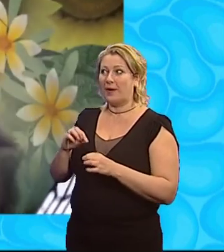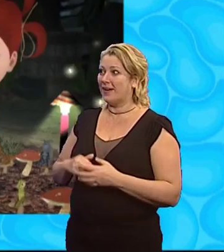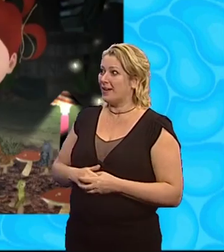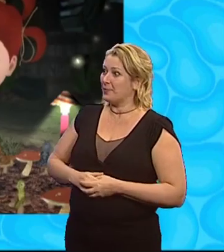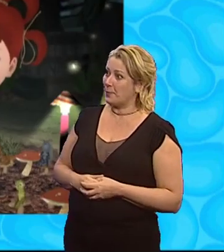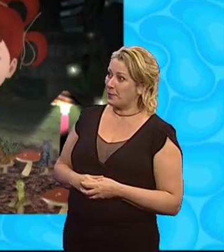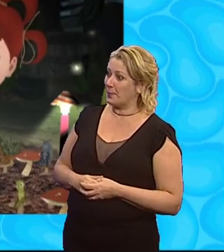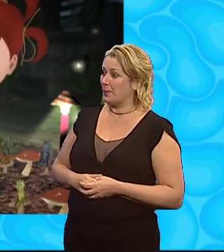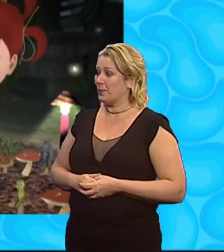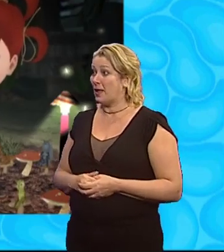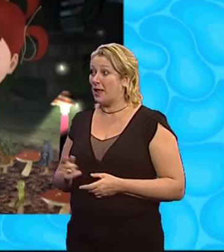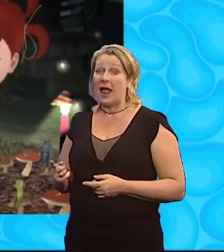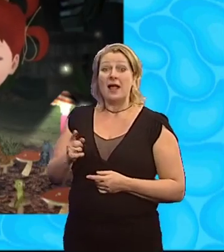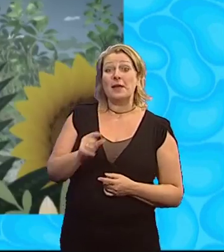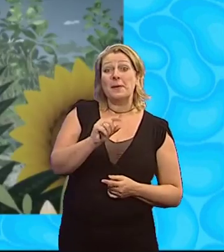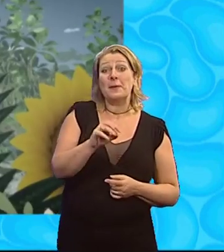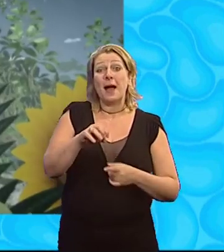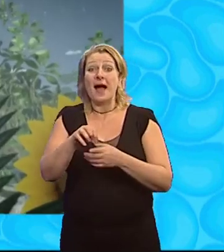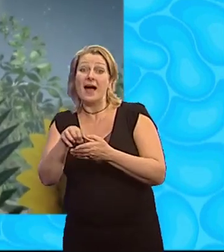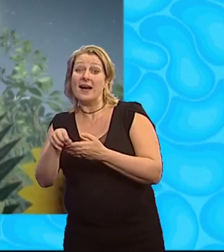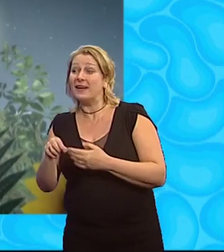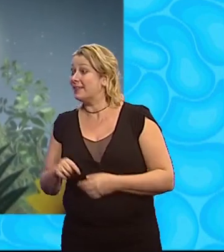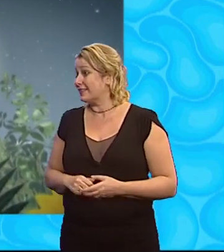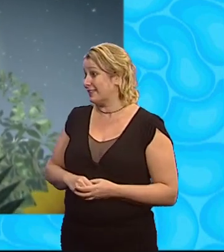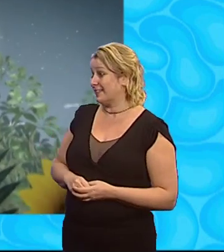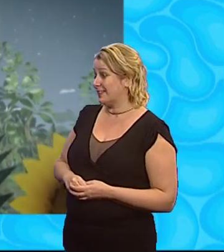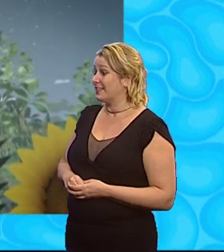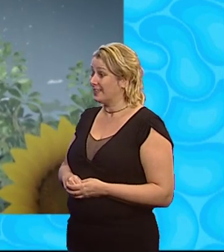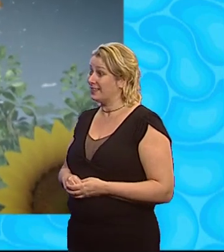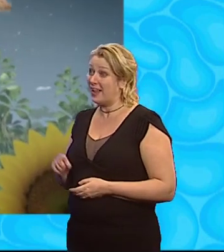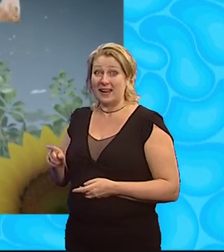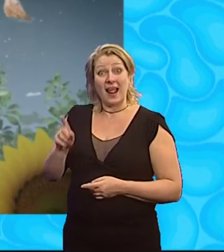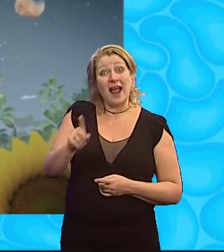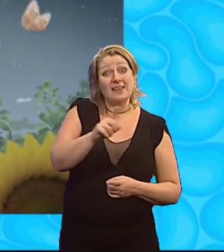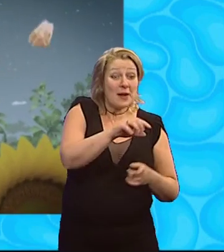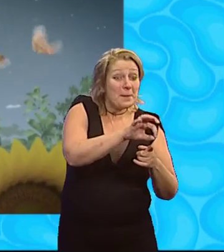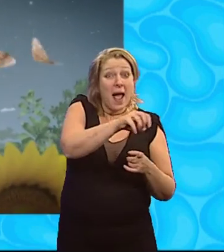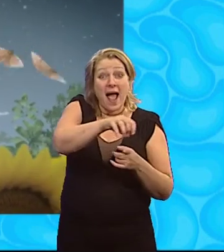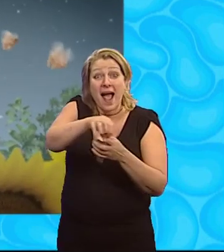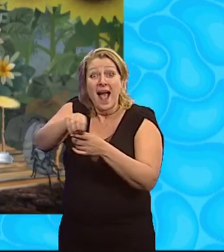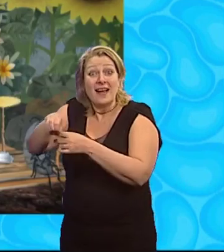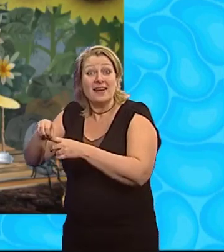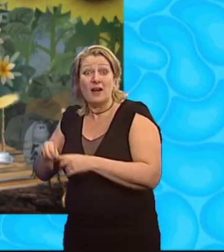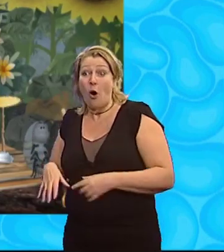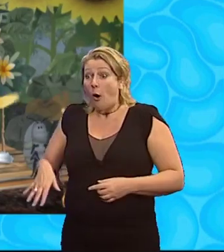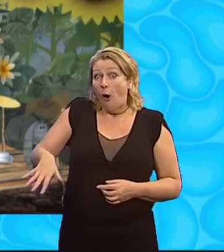Every little bug Every little bug Every